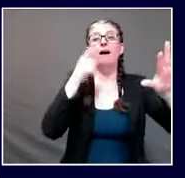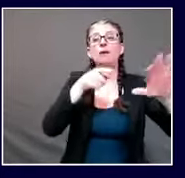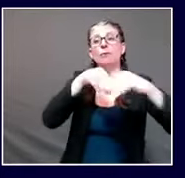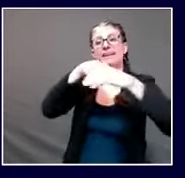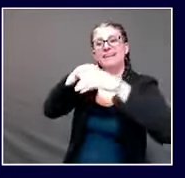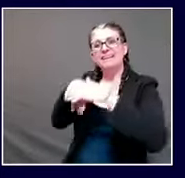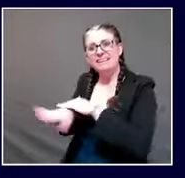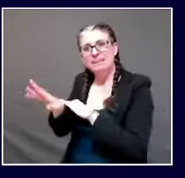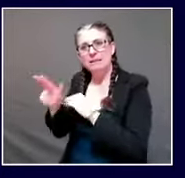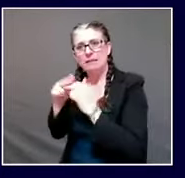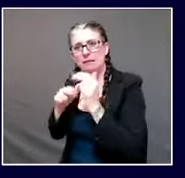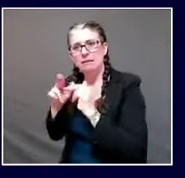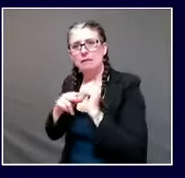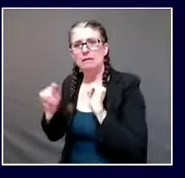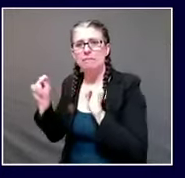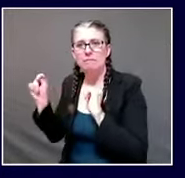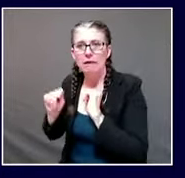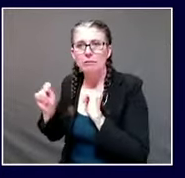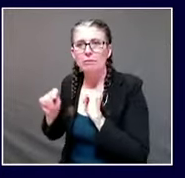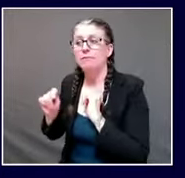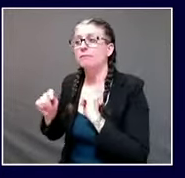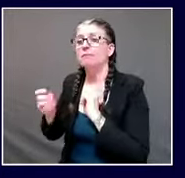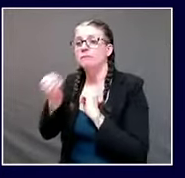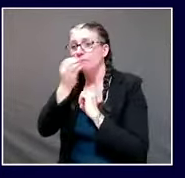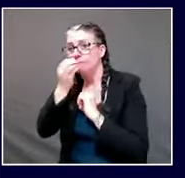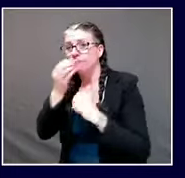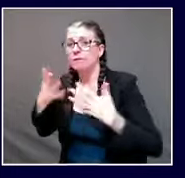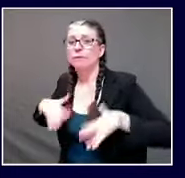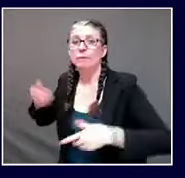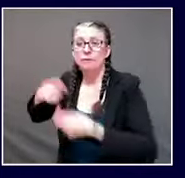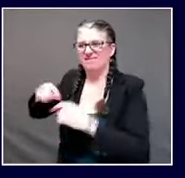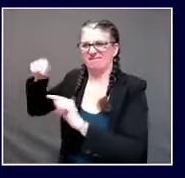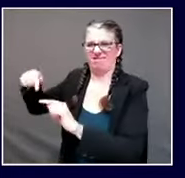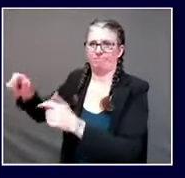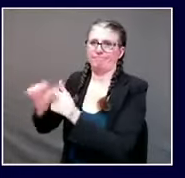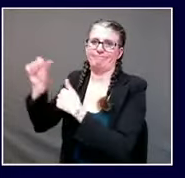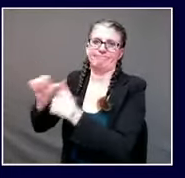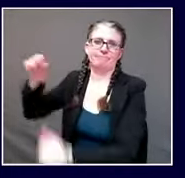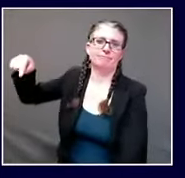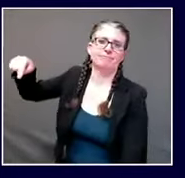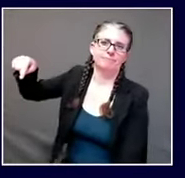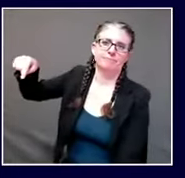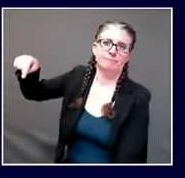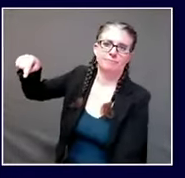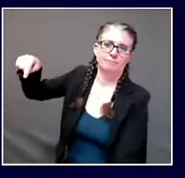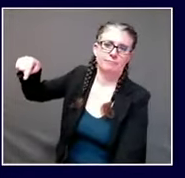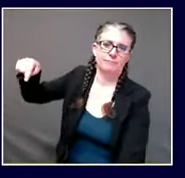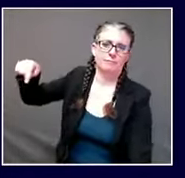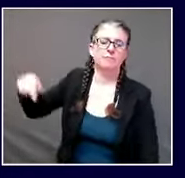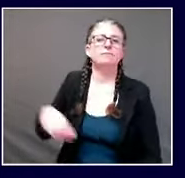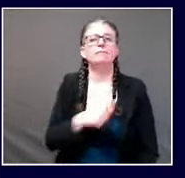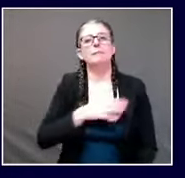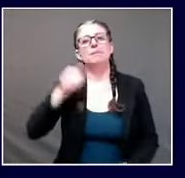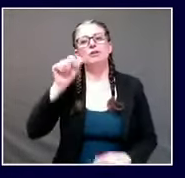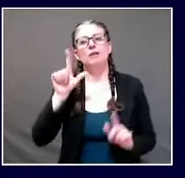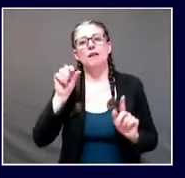um and that's what i would caution anybody uh who's going out yep and just we did issue a covid 19 prevention